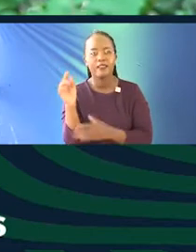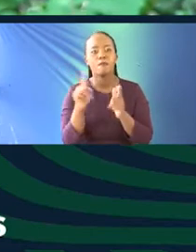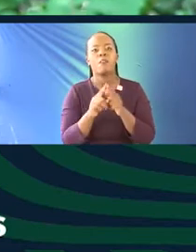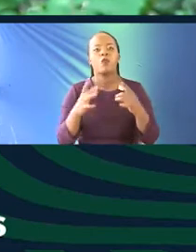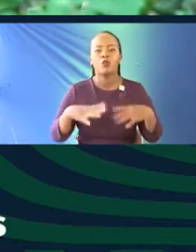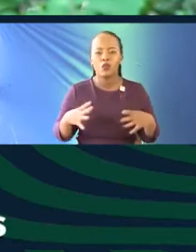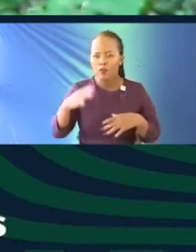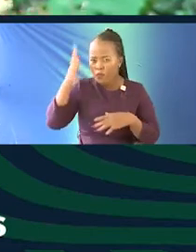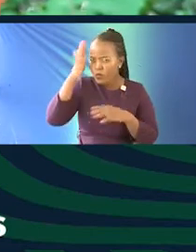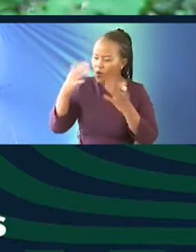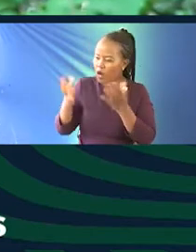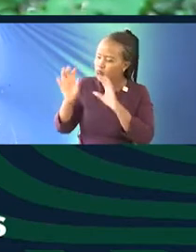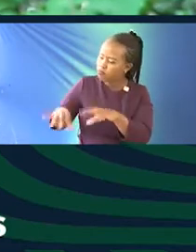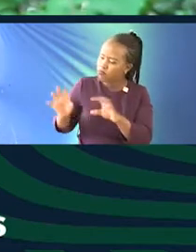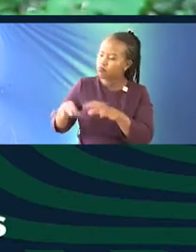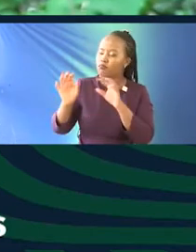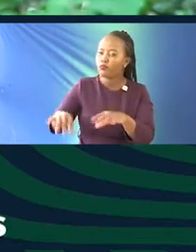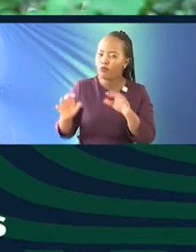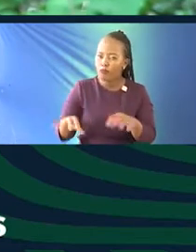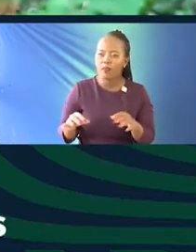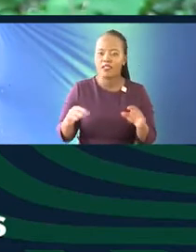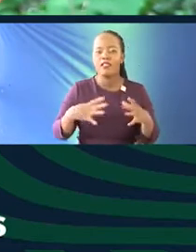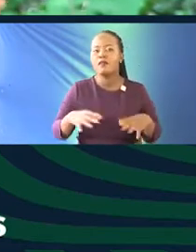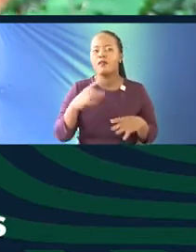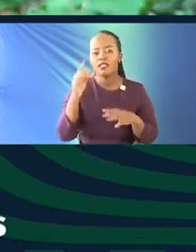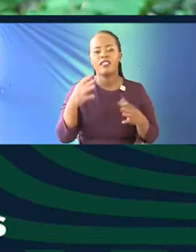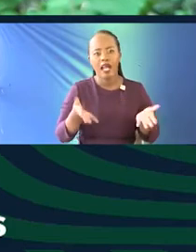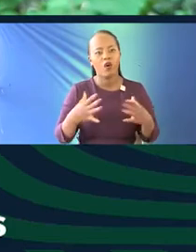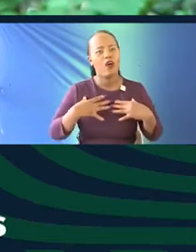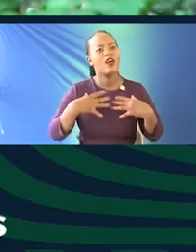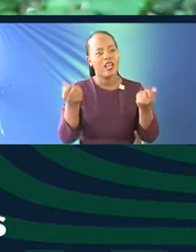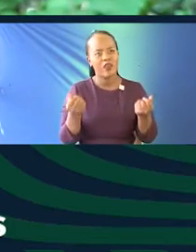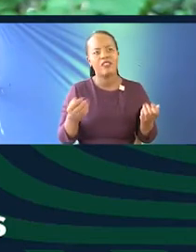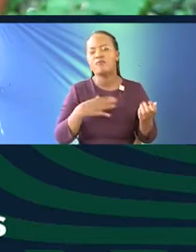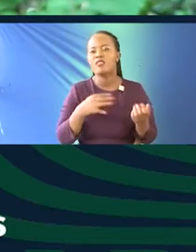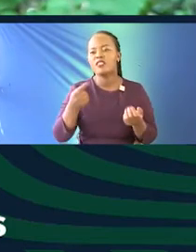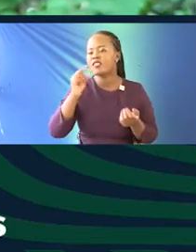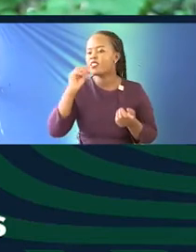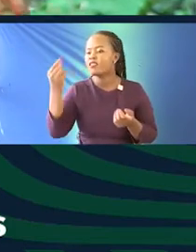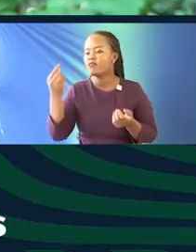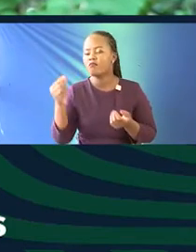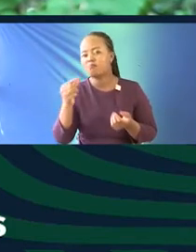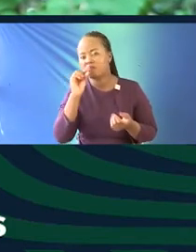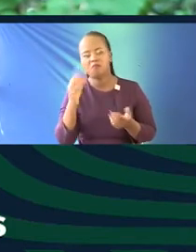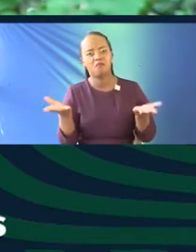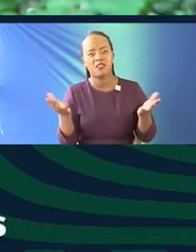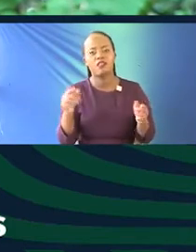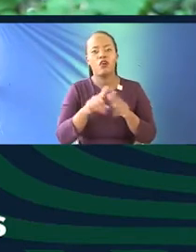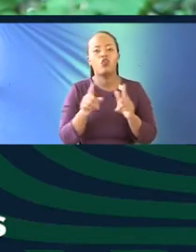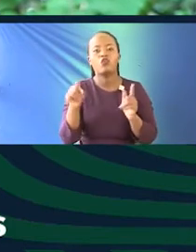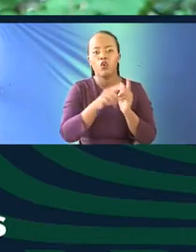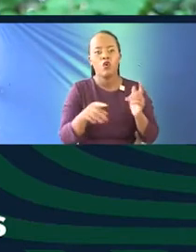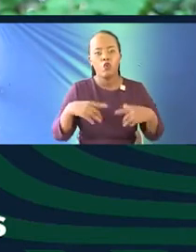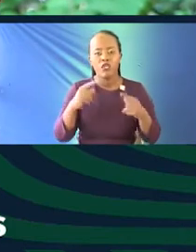like a little gardening, little farming. People are saying, I'm healthy now. I drink green tea. Oh, I stopped doing X, Y, Z. I exercise more. And you can